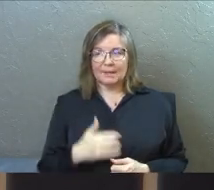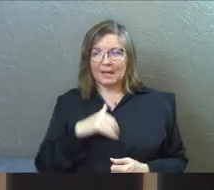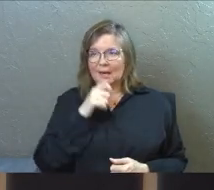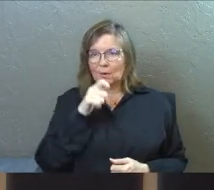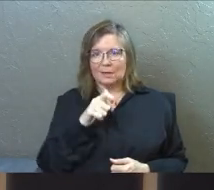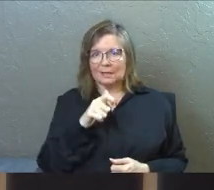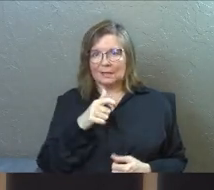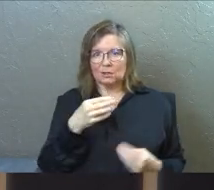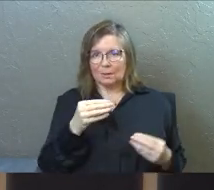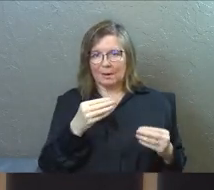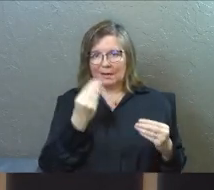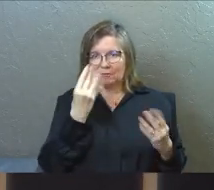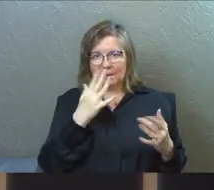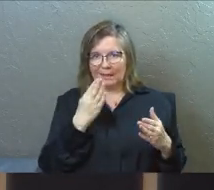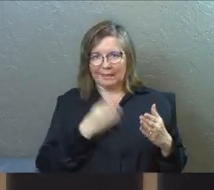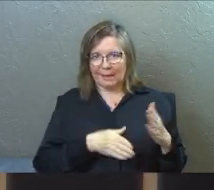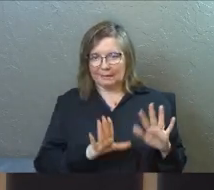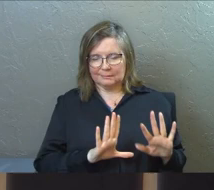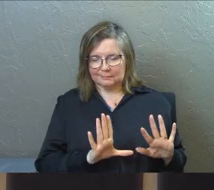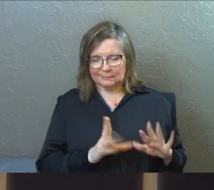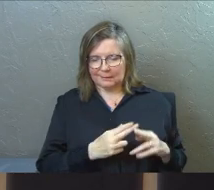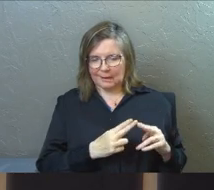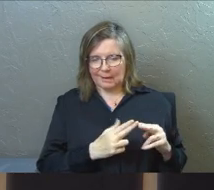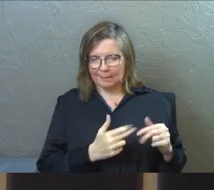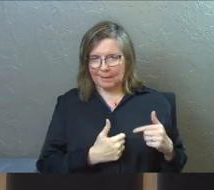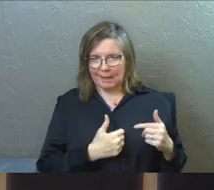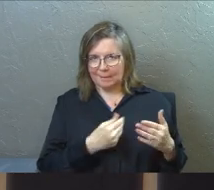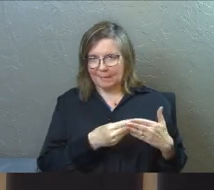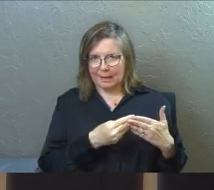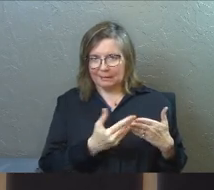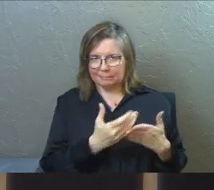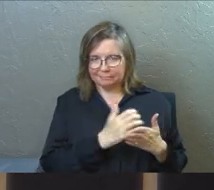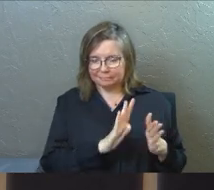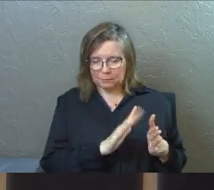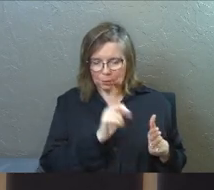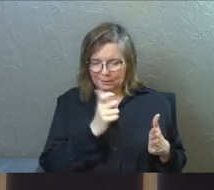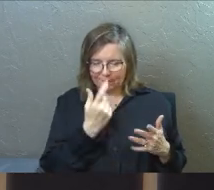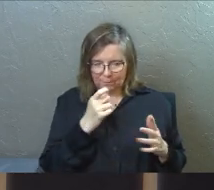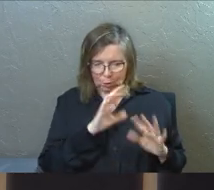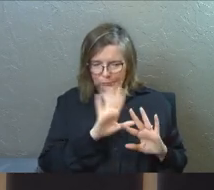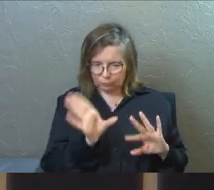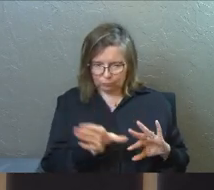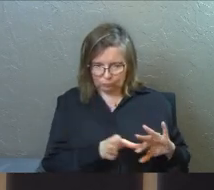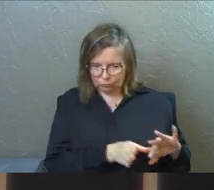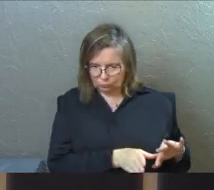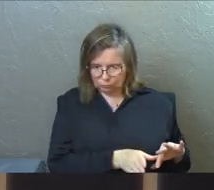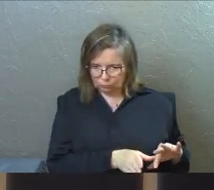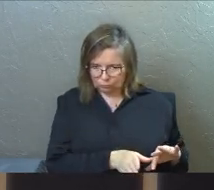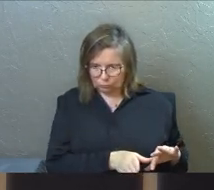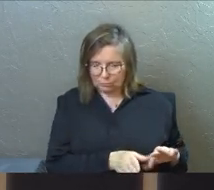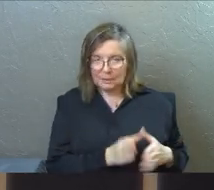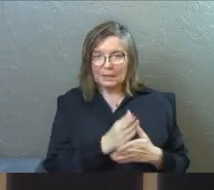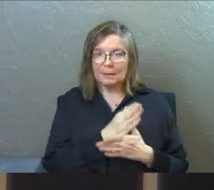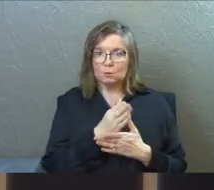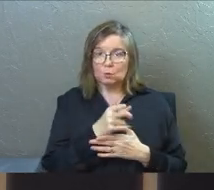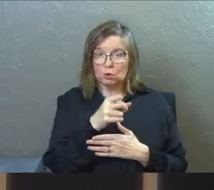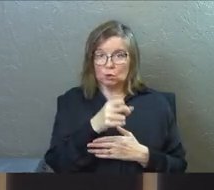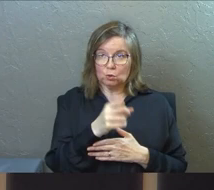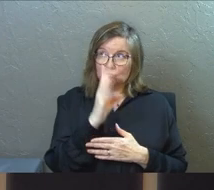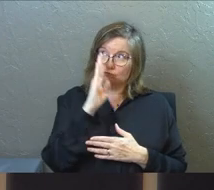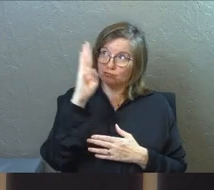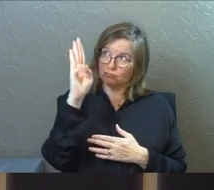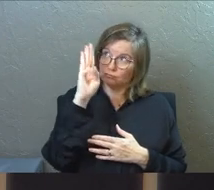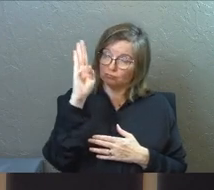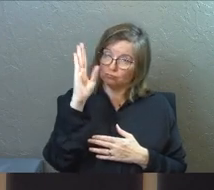and I don't need your marketing information at the end. I don't need money from you at the end. don't need anything from you at the end. It's between you